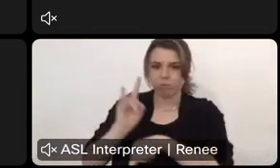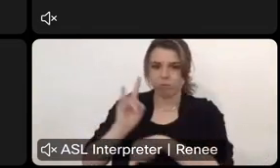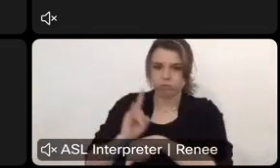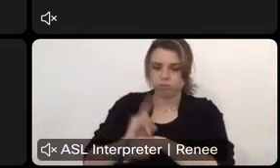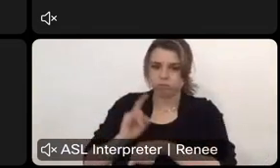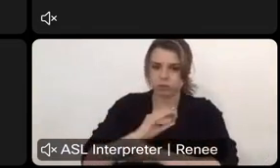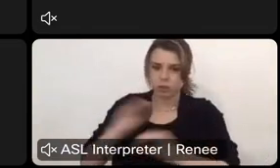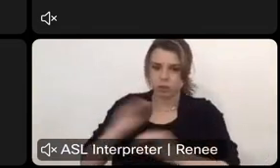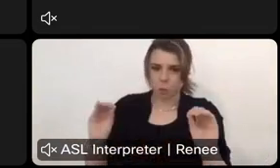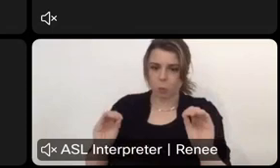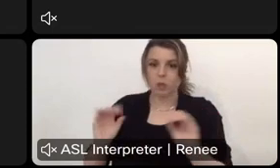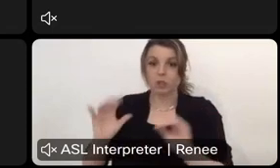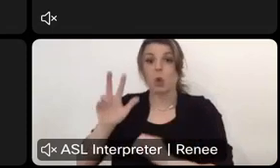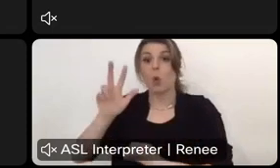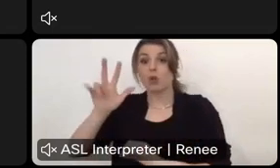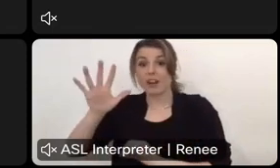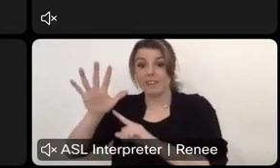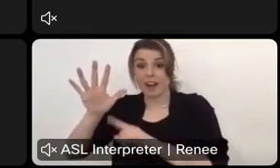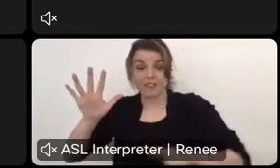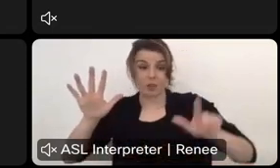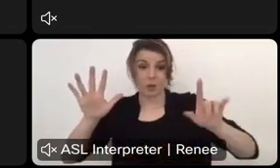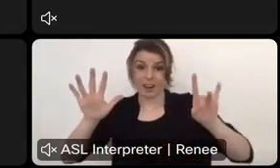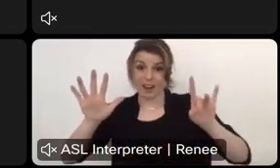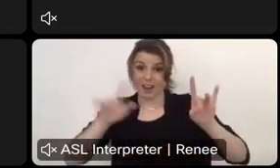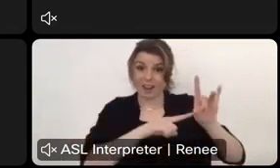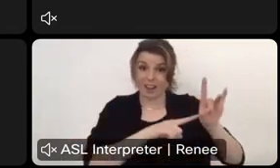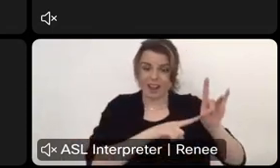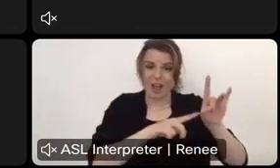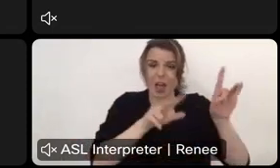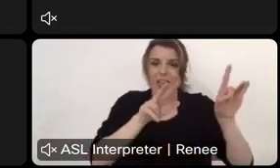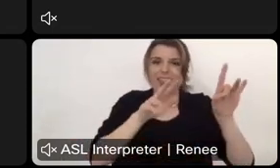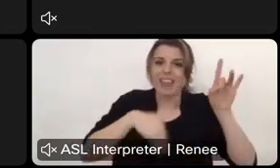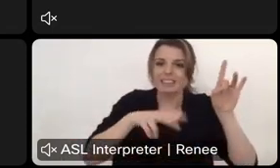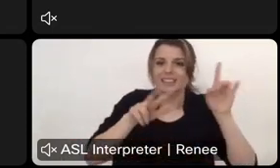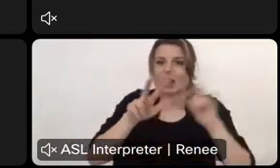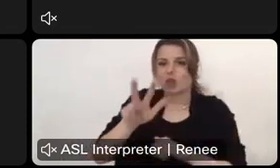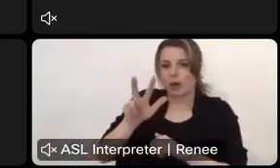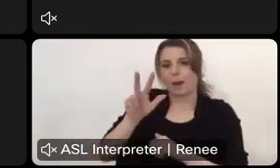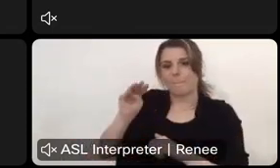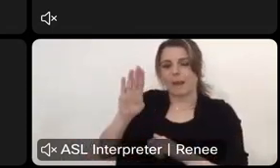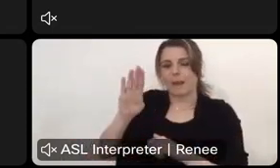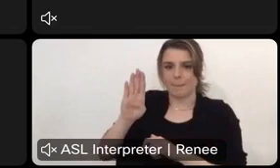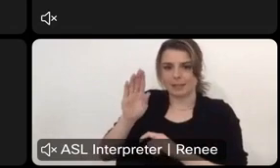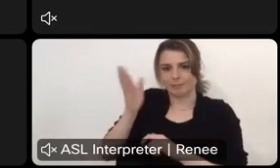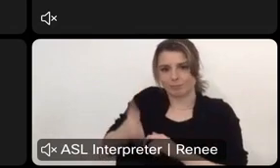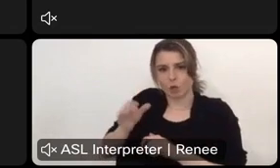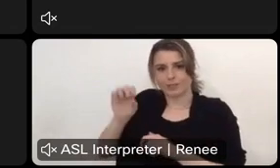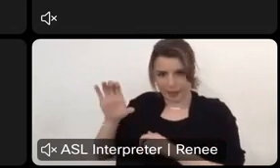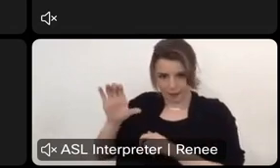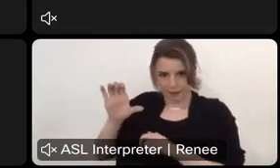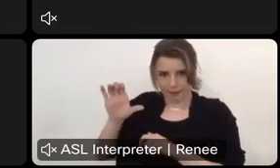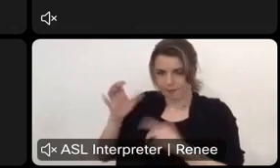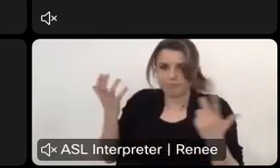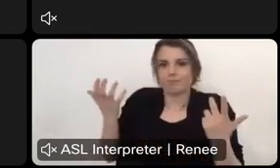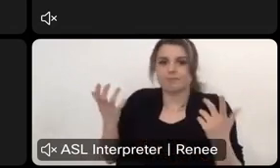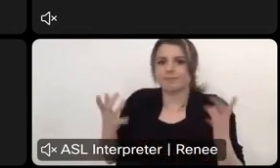28 were operating at or less than 3 megabytes per second. Um, in many of those parks, they couldn't maintain